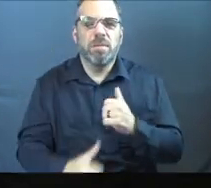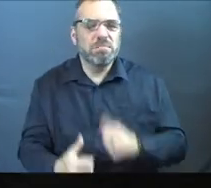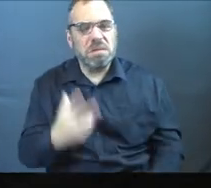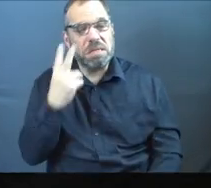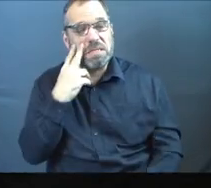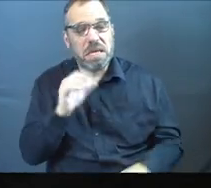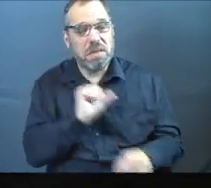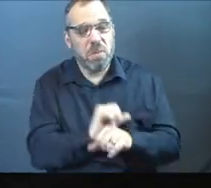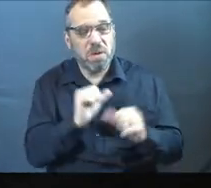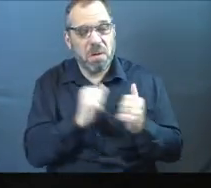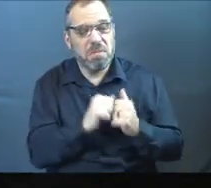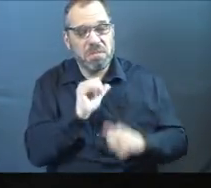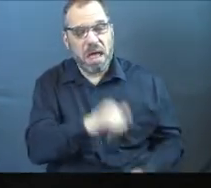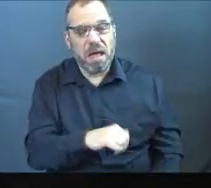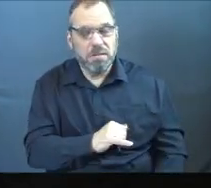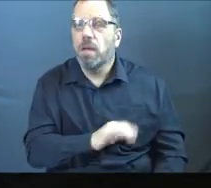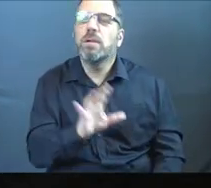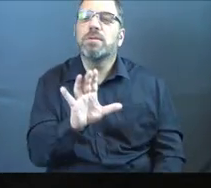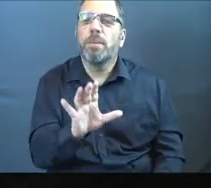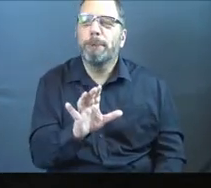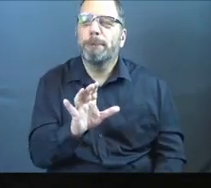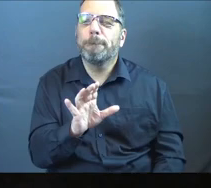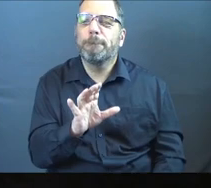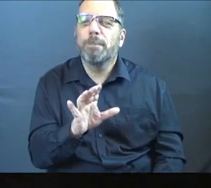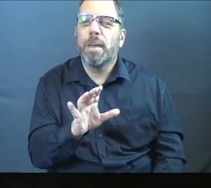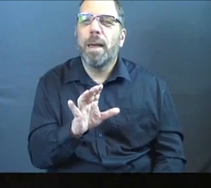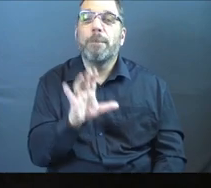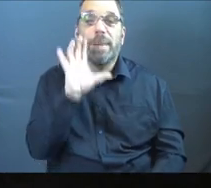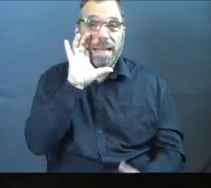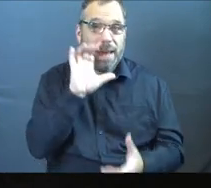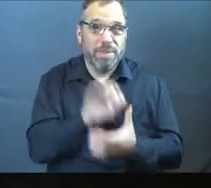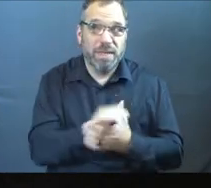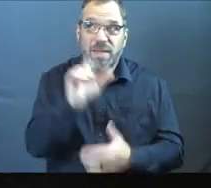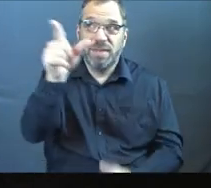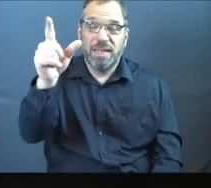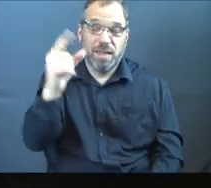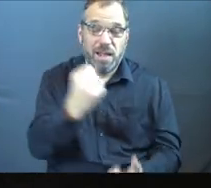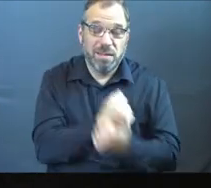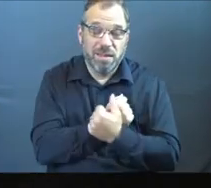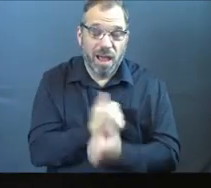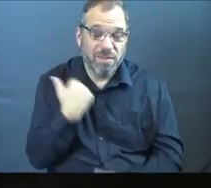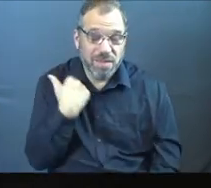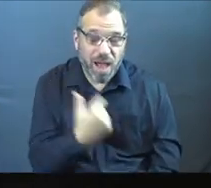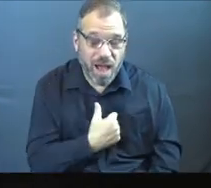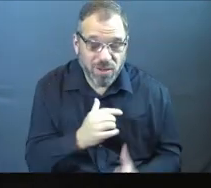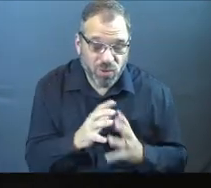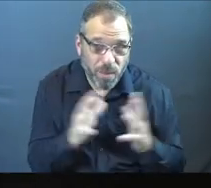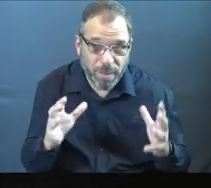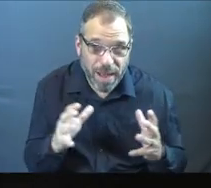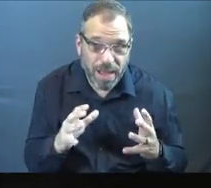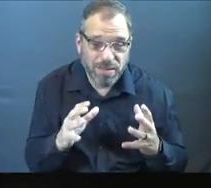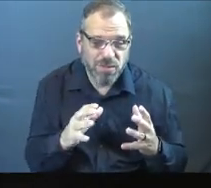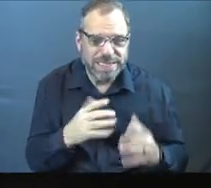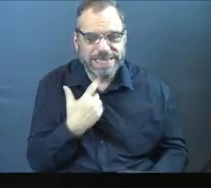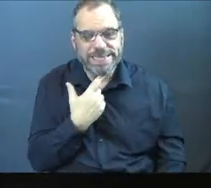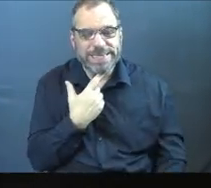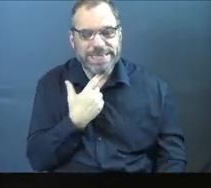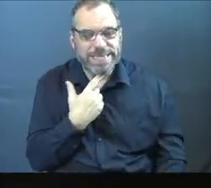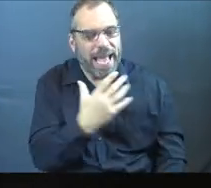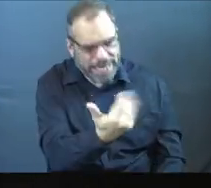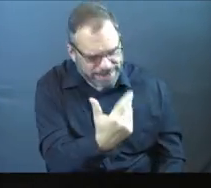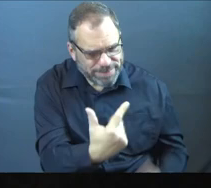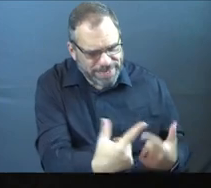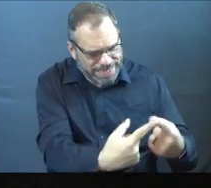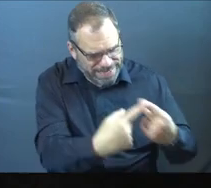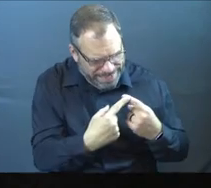let's see how they deal with that. You know, it's like, but what I do believe is God loves us so much and he knows that we couldn't do this alone. He's going to like, hey, lean on